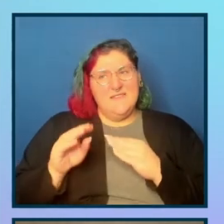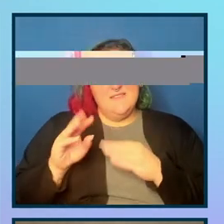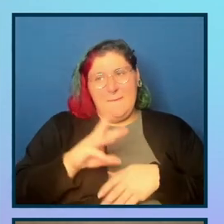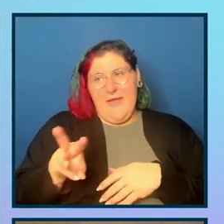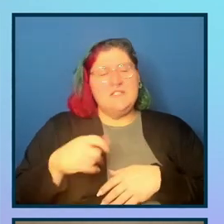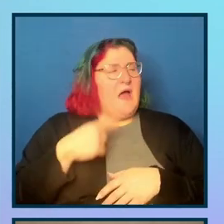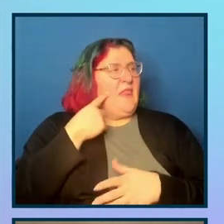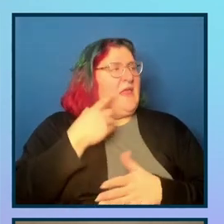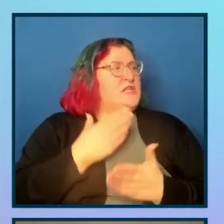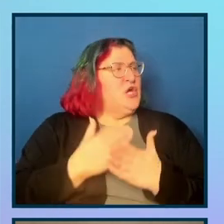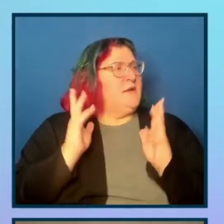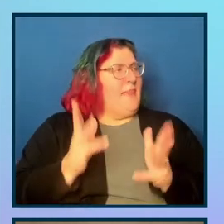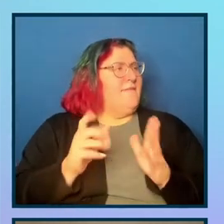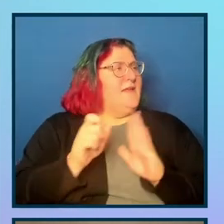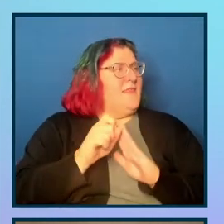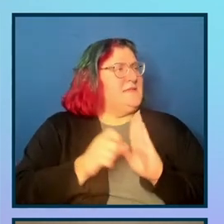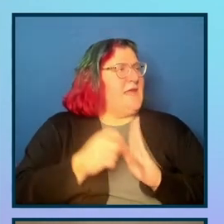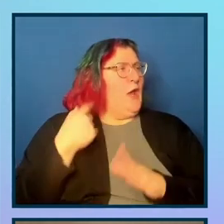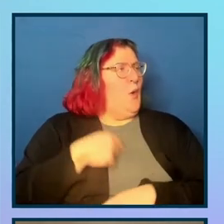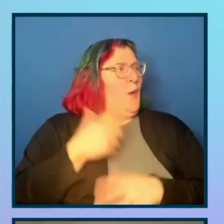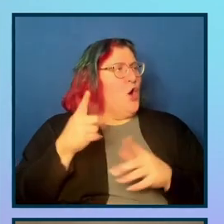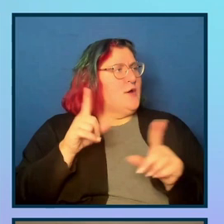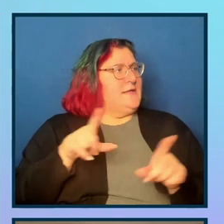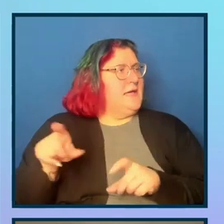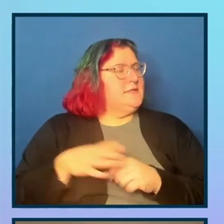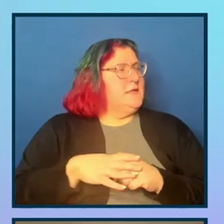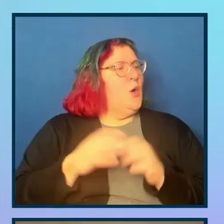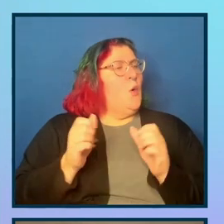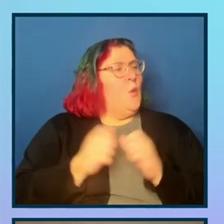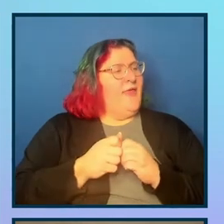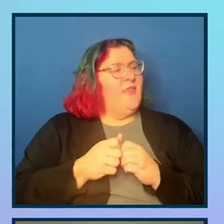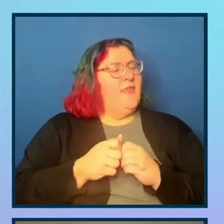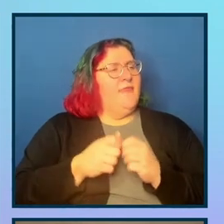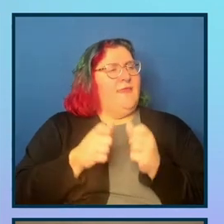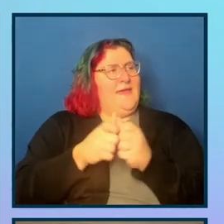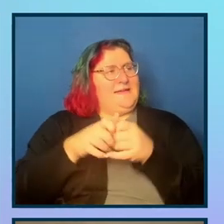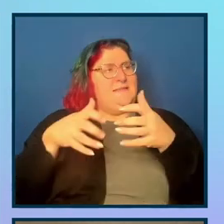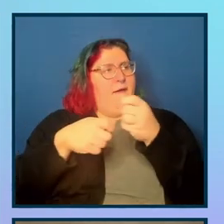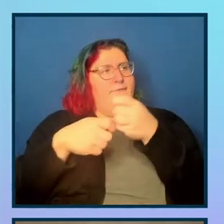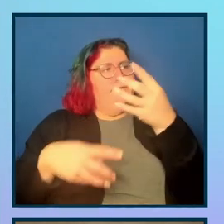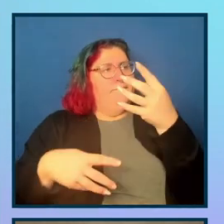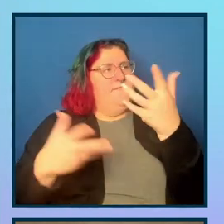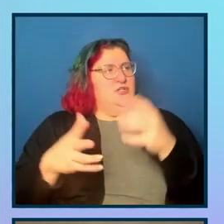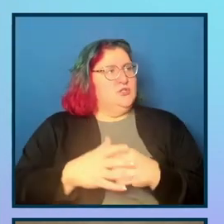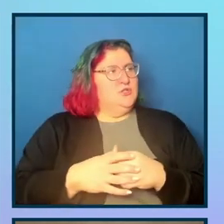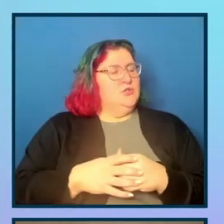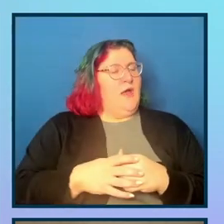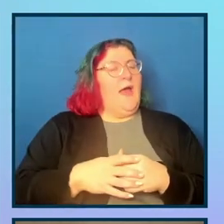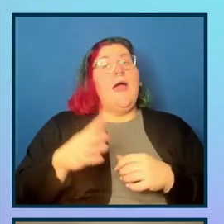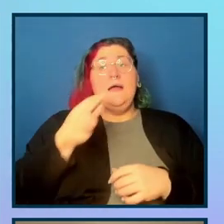we tested, uh, the interactive elements with the individual, uh, accordion expanded. I'm going to hit start, uh, in a second.